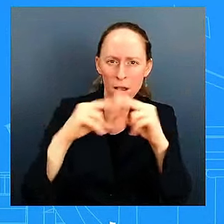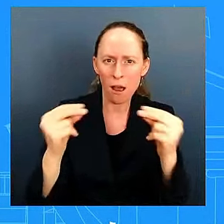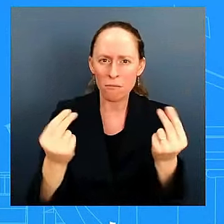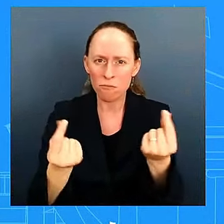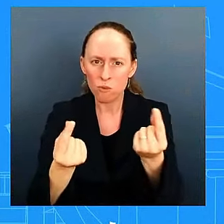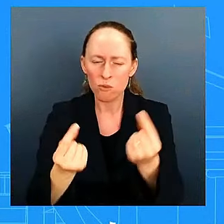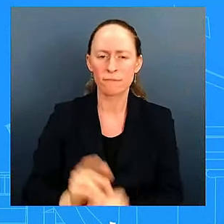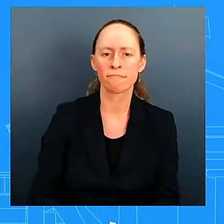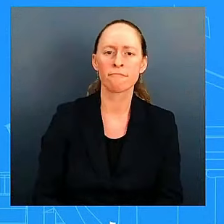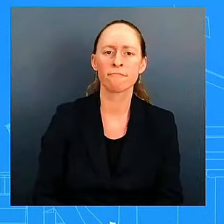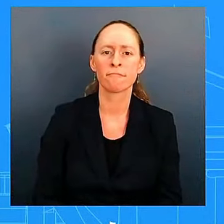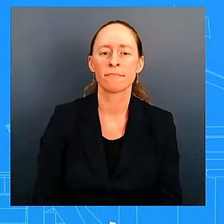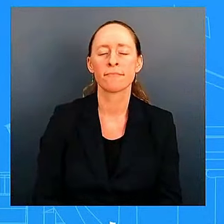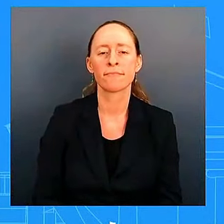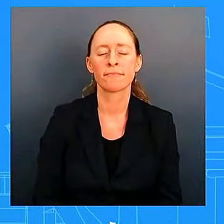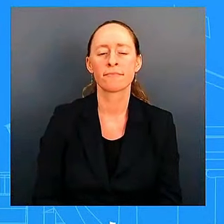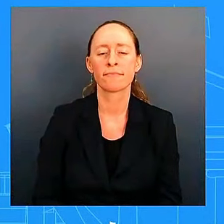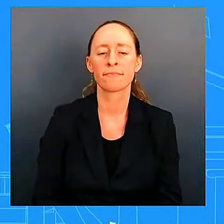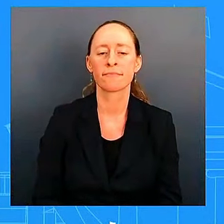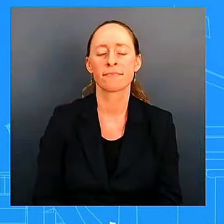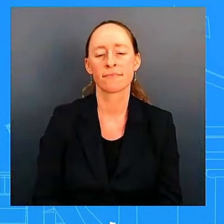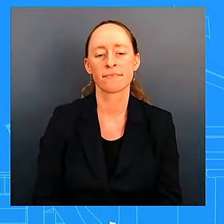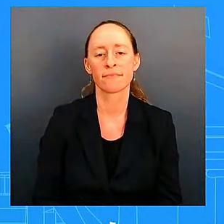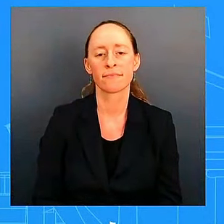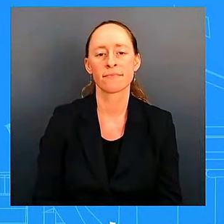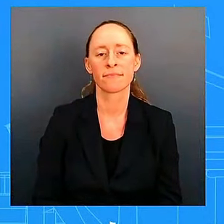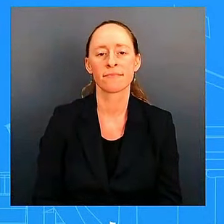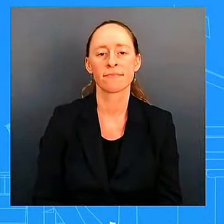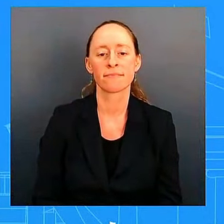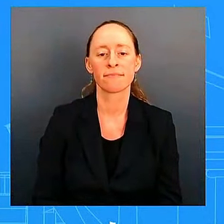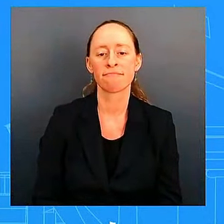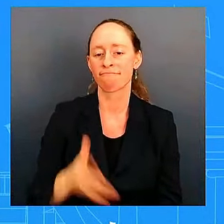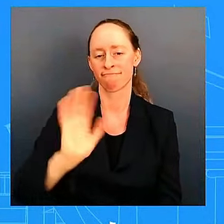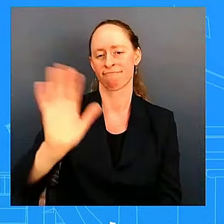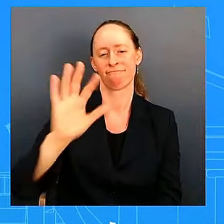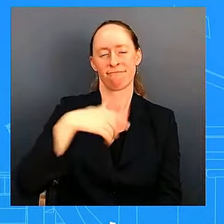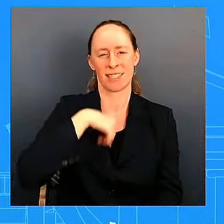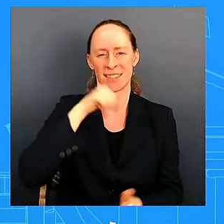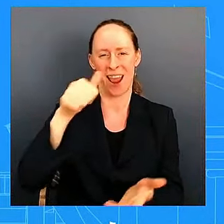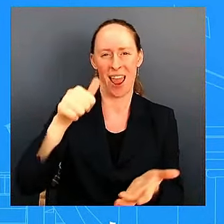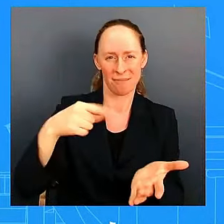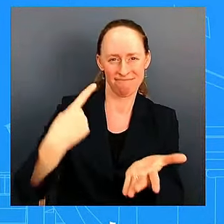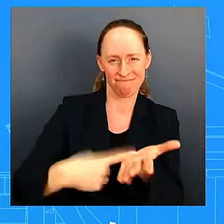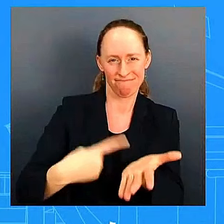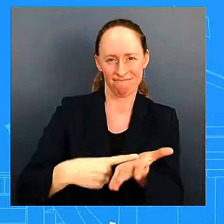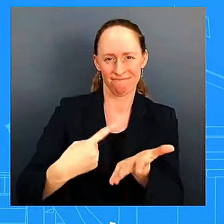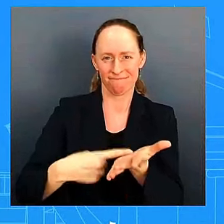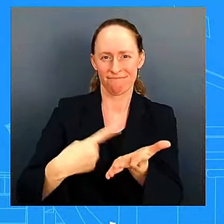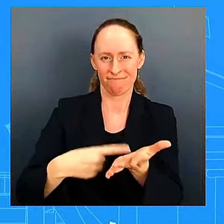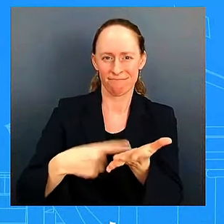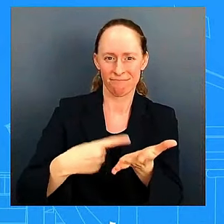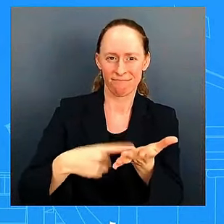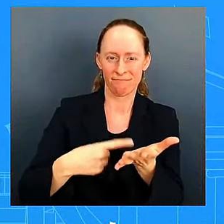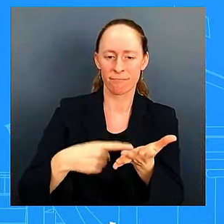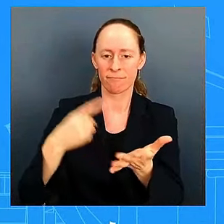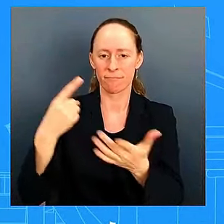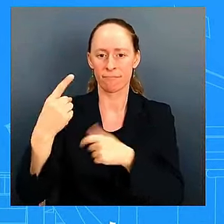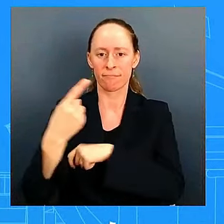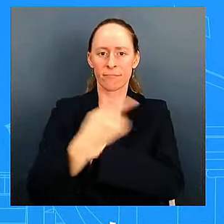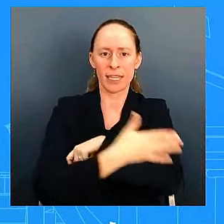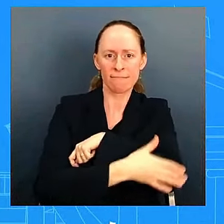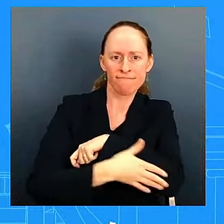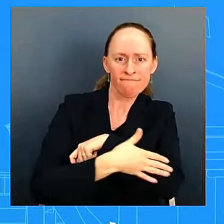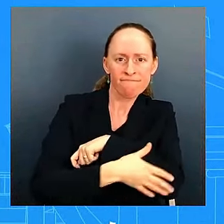from here certainly would refer to the idf to speak to their own uh military operations and their plans as we normally do but we do